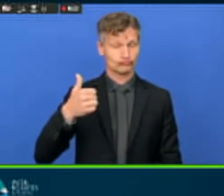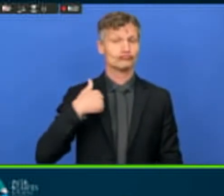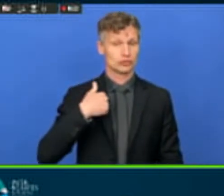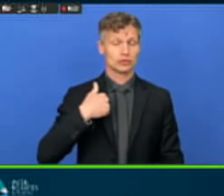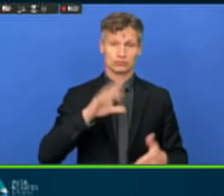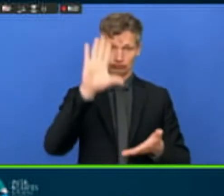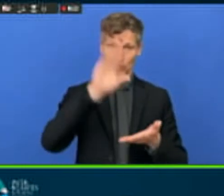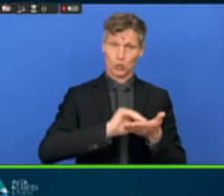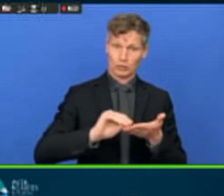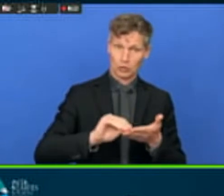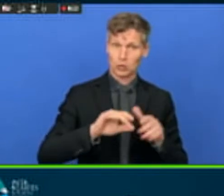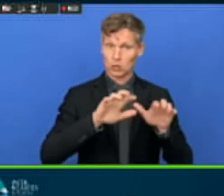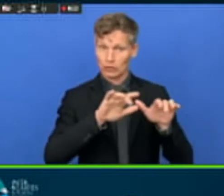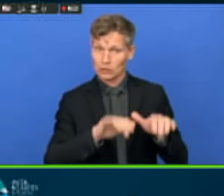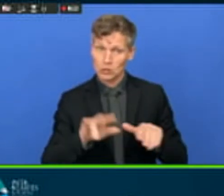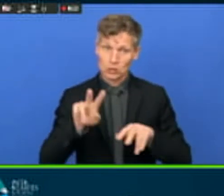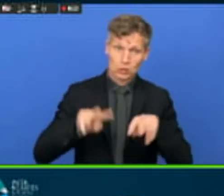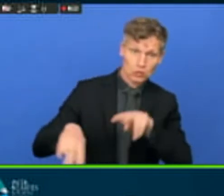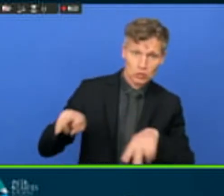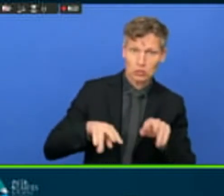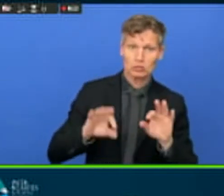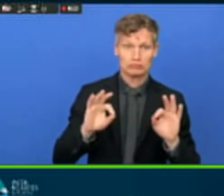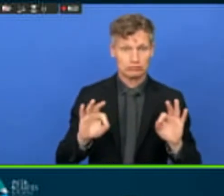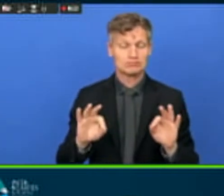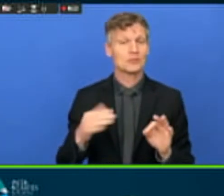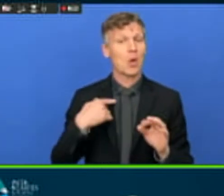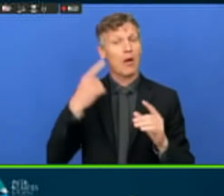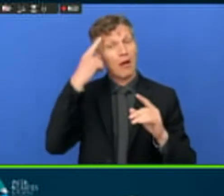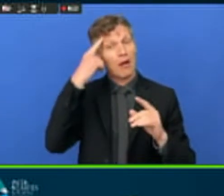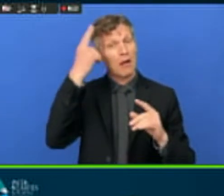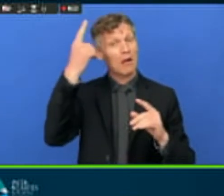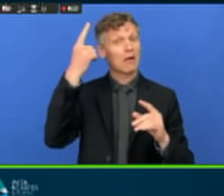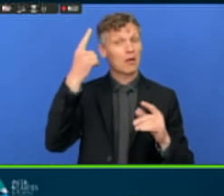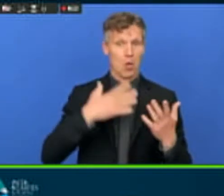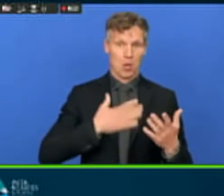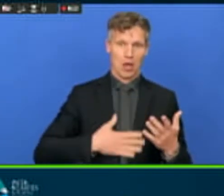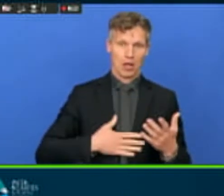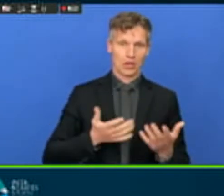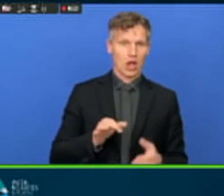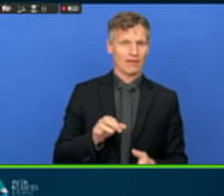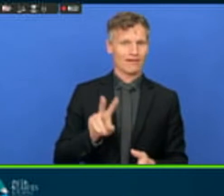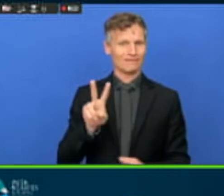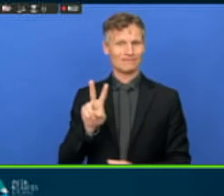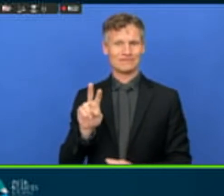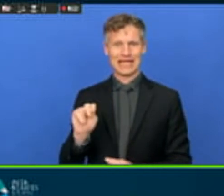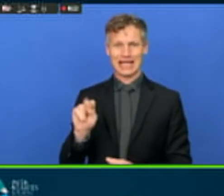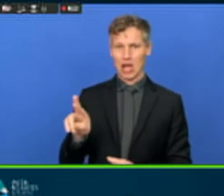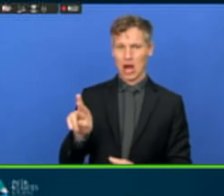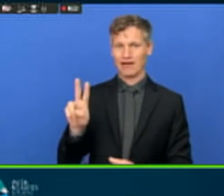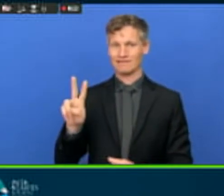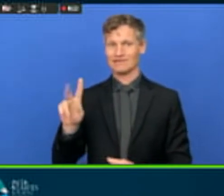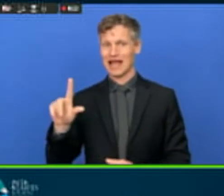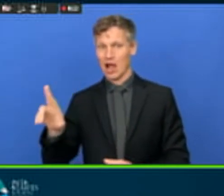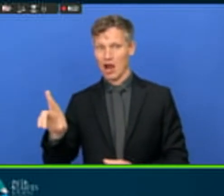the local reviews at the same time. But as many people have said,